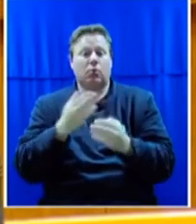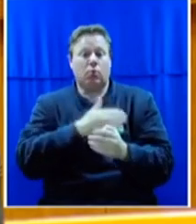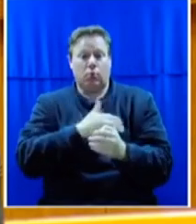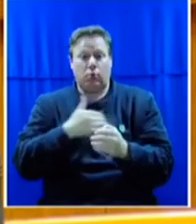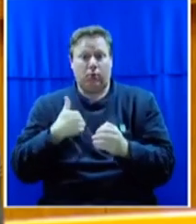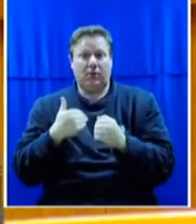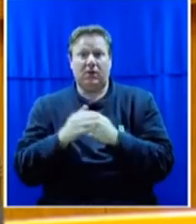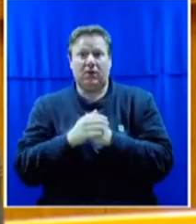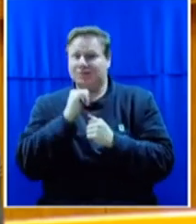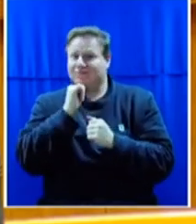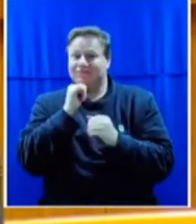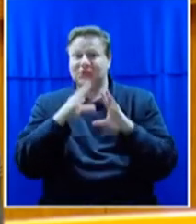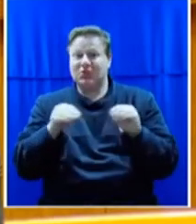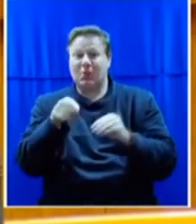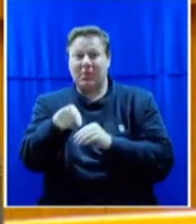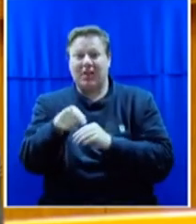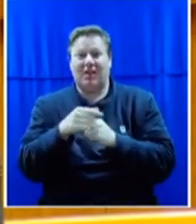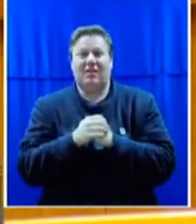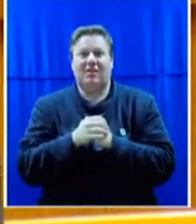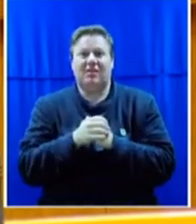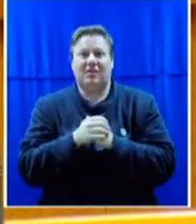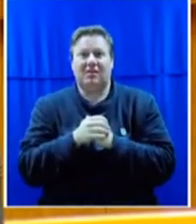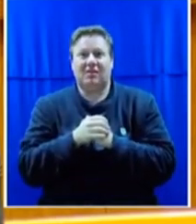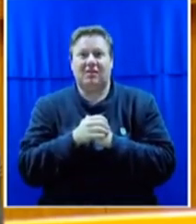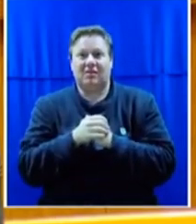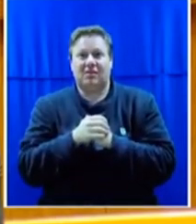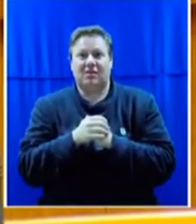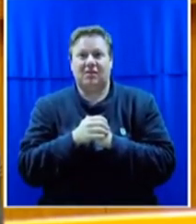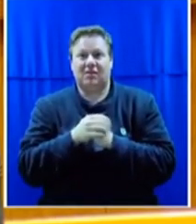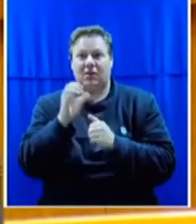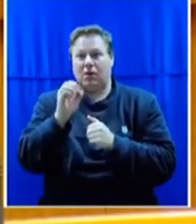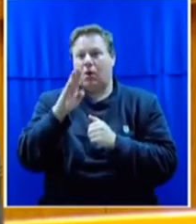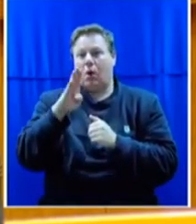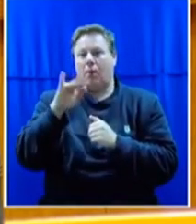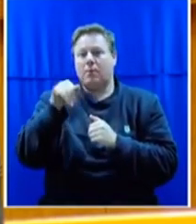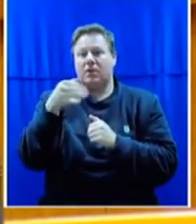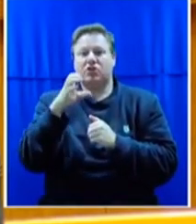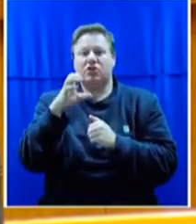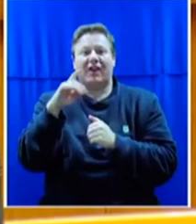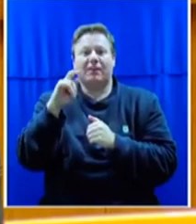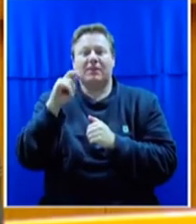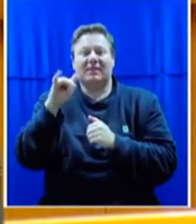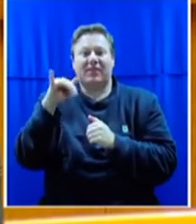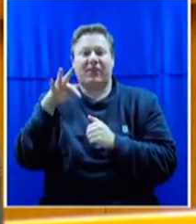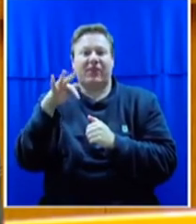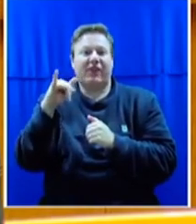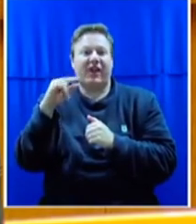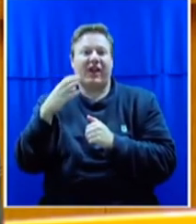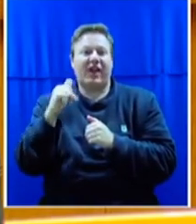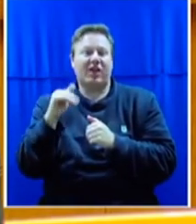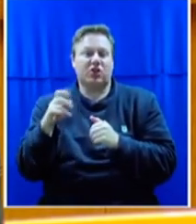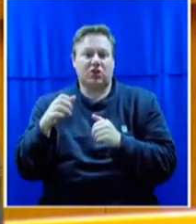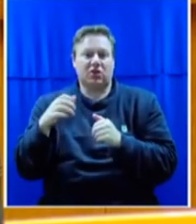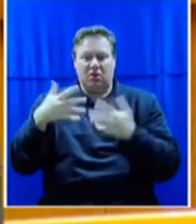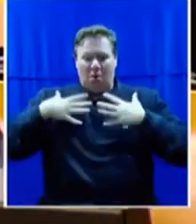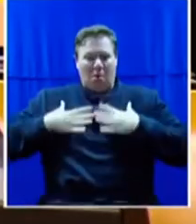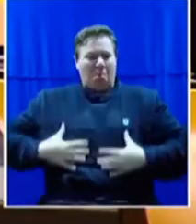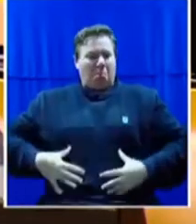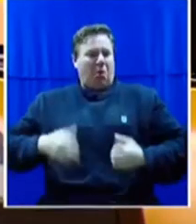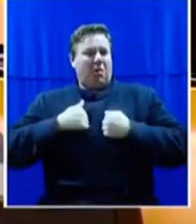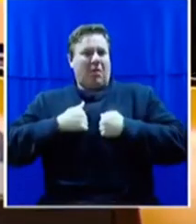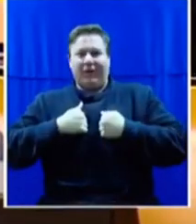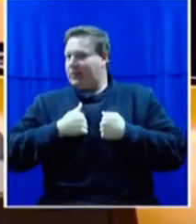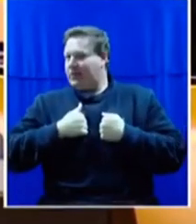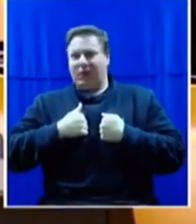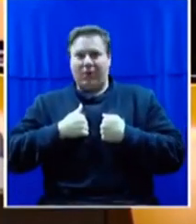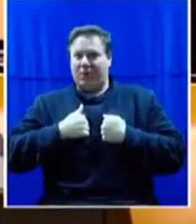it doesn't stop there. The objectification of our bodies continue with us throughout our lives. It doesn't matter who